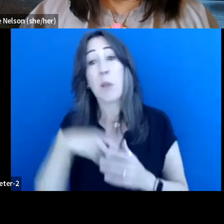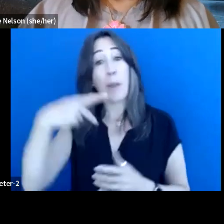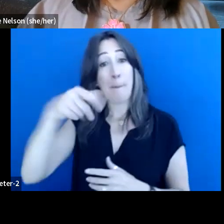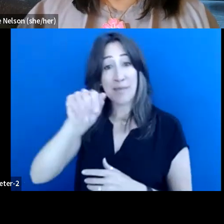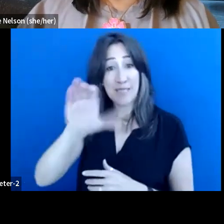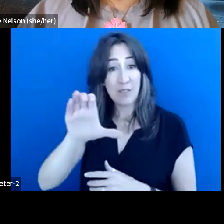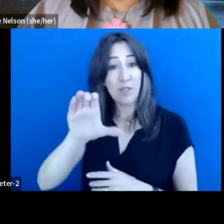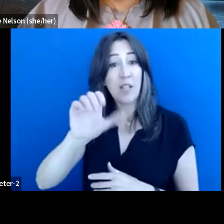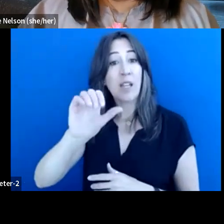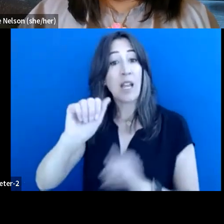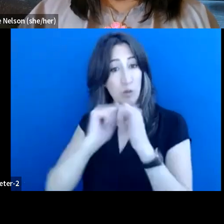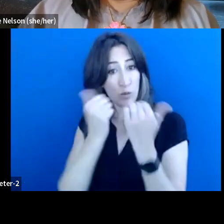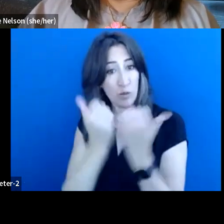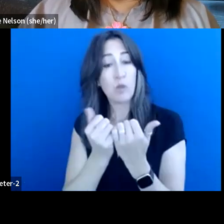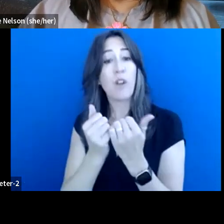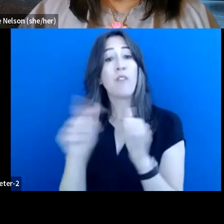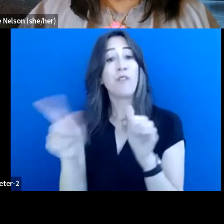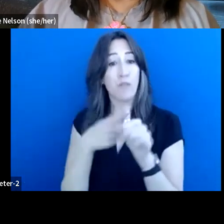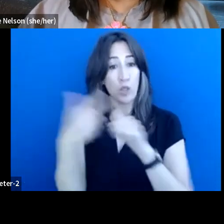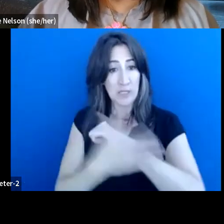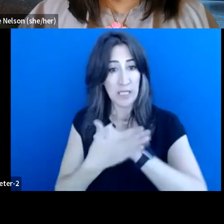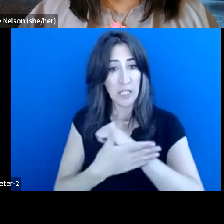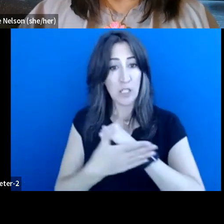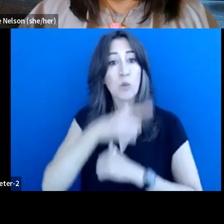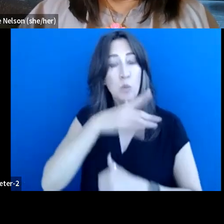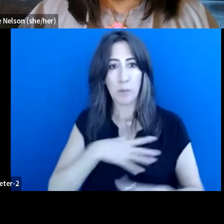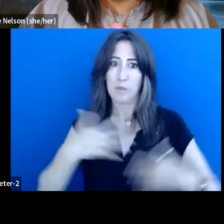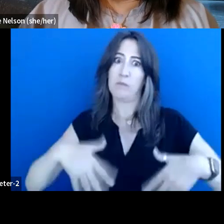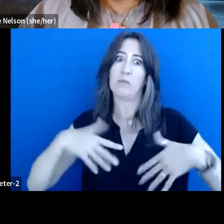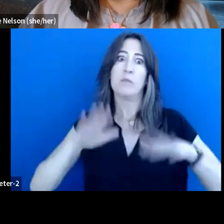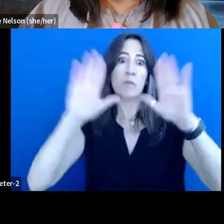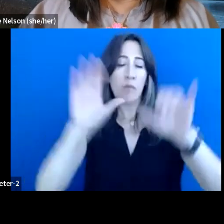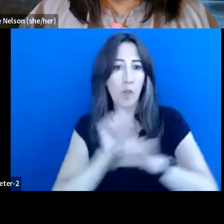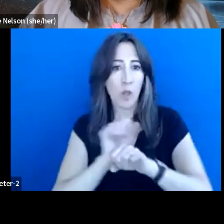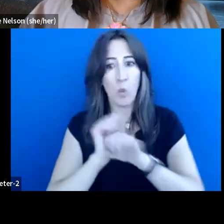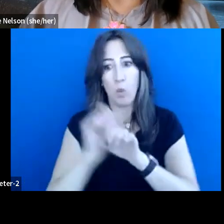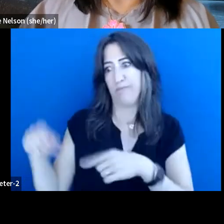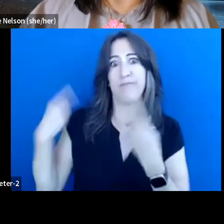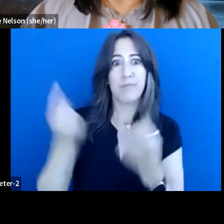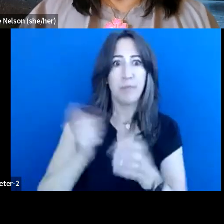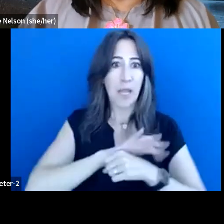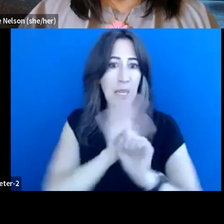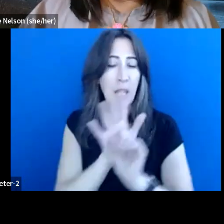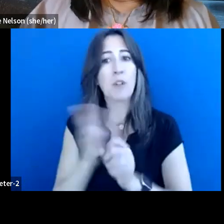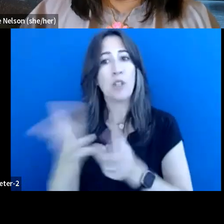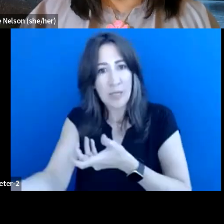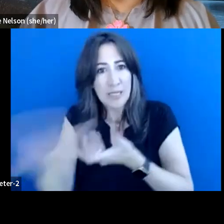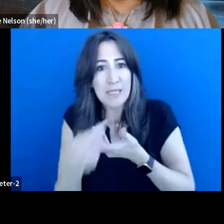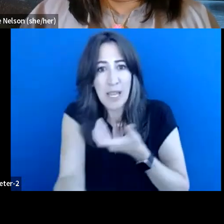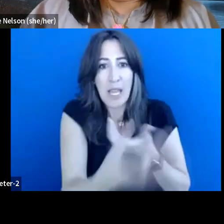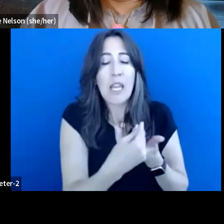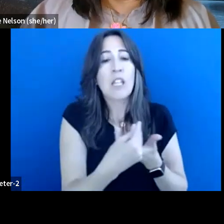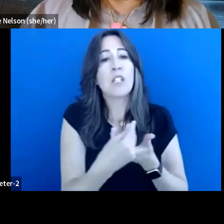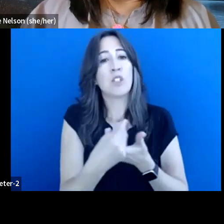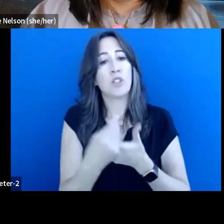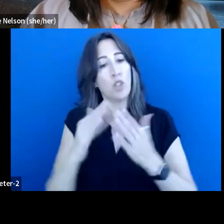Women was doing so much great work over the pandemic, engaging urban Indigenous people in terms of language and